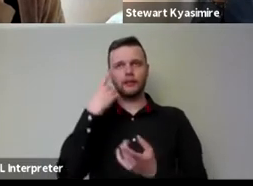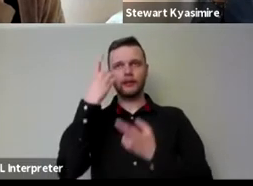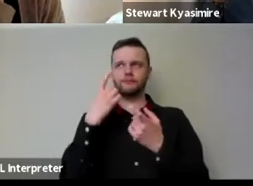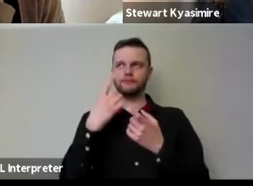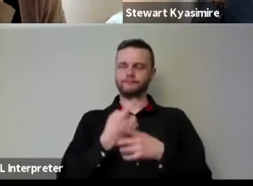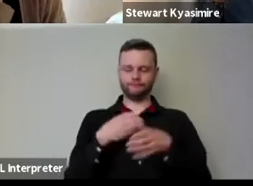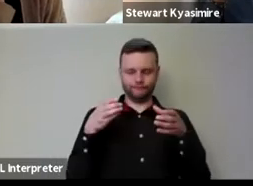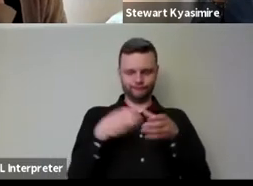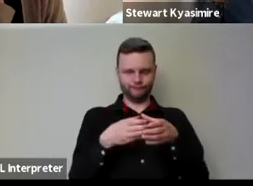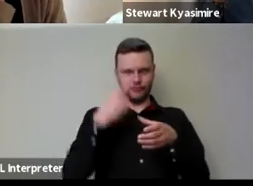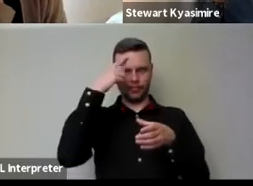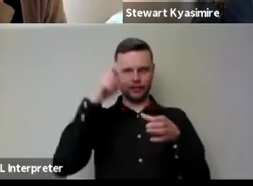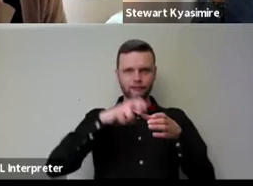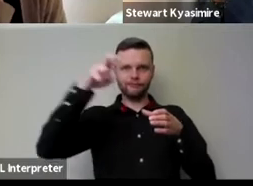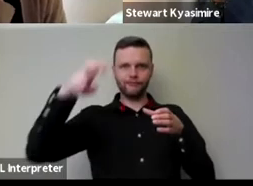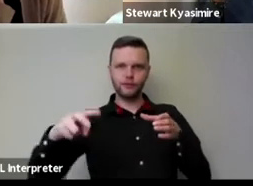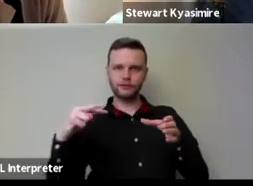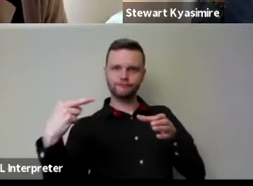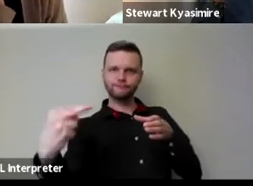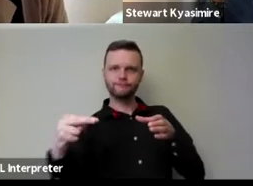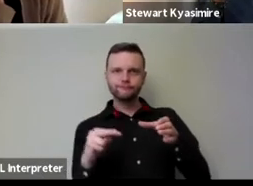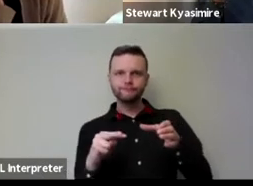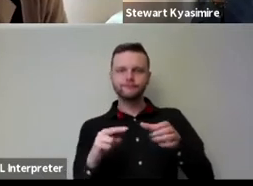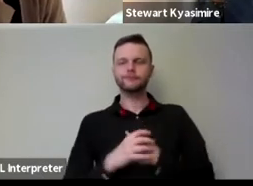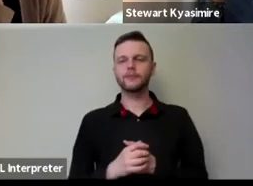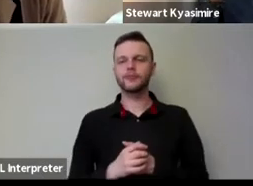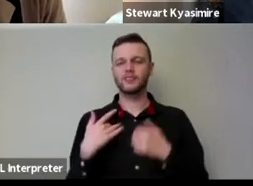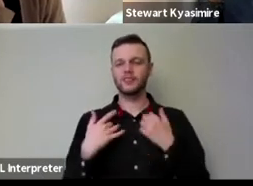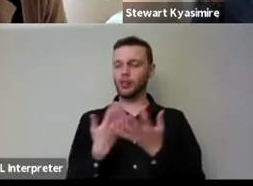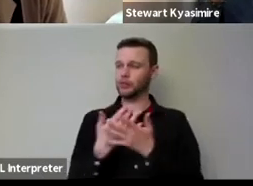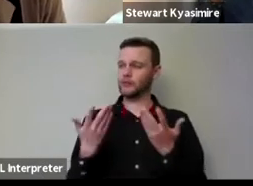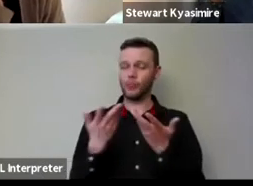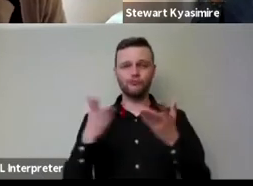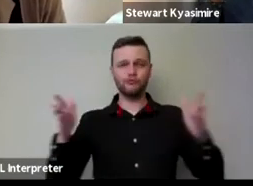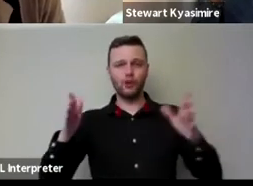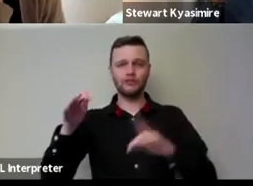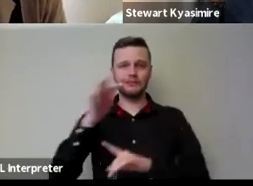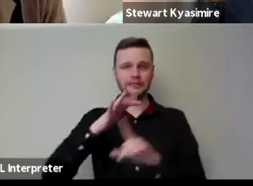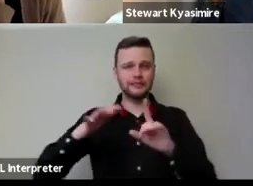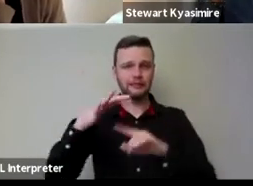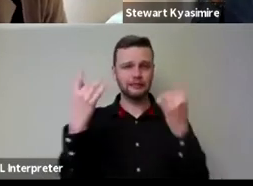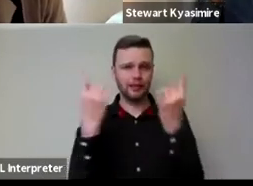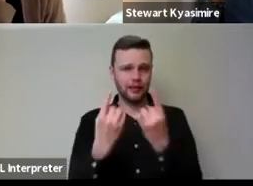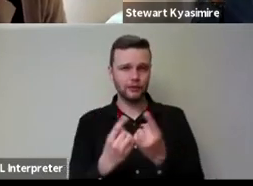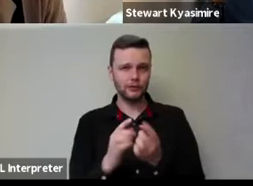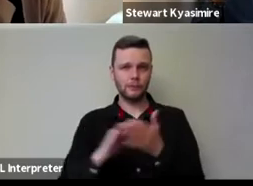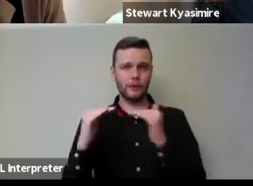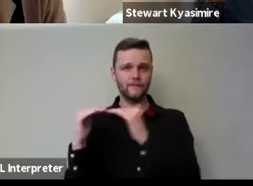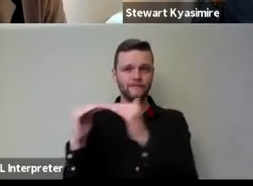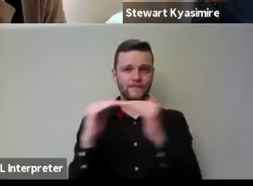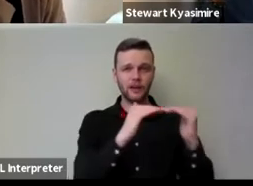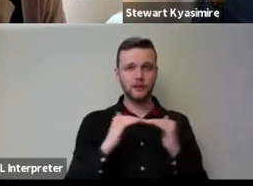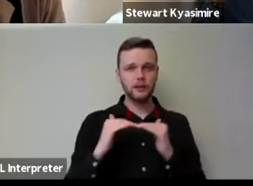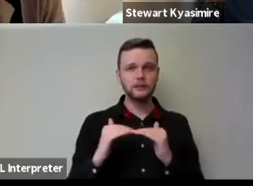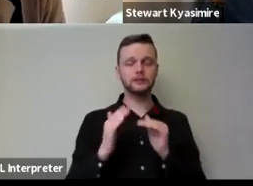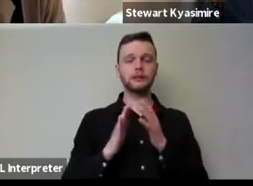because a lot of issues around this are really they're broad societal issues about about fairness and about